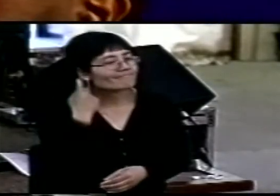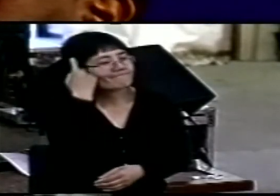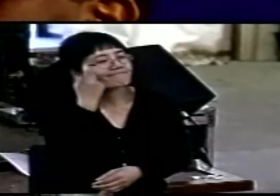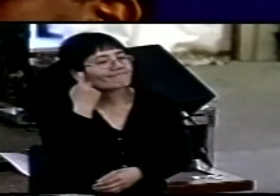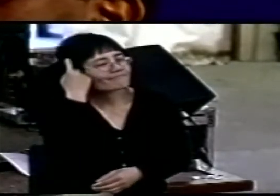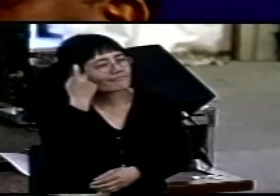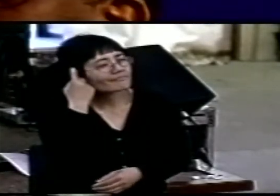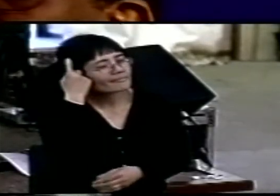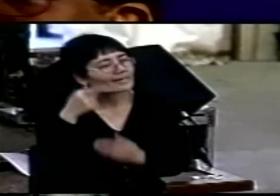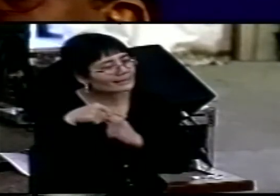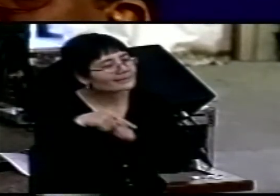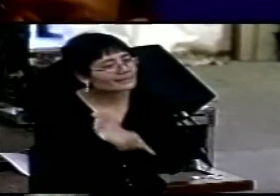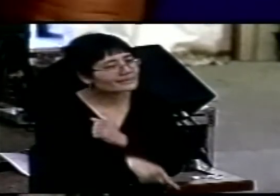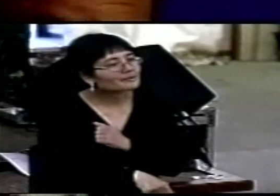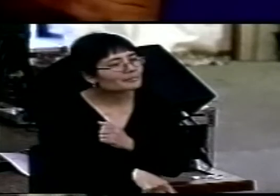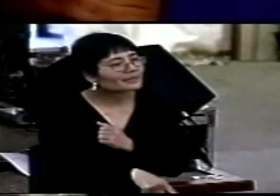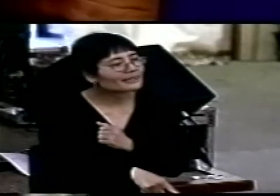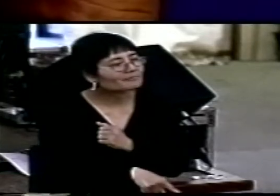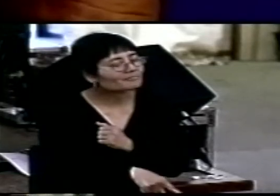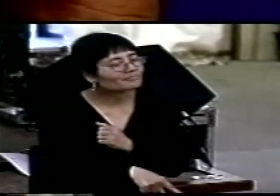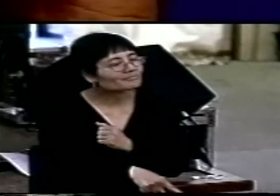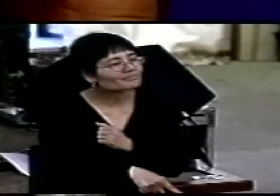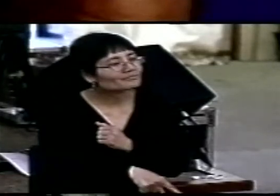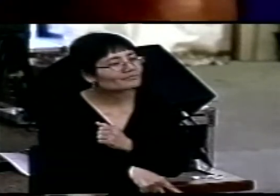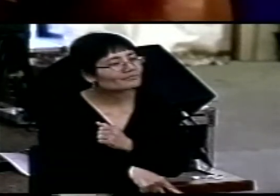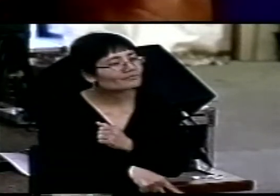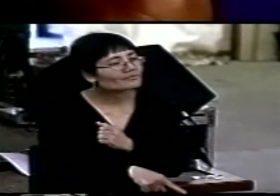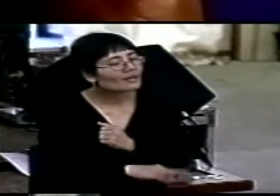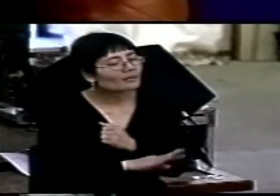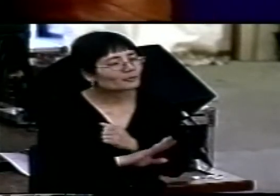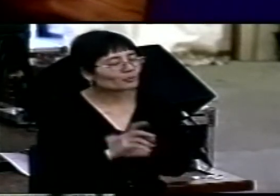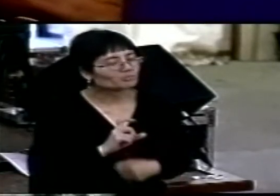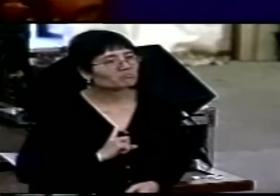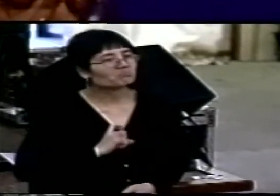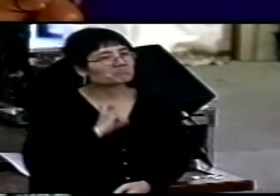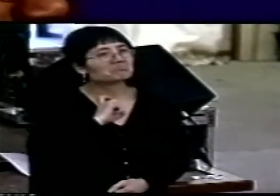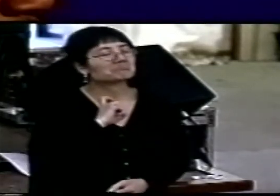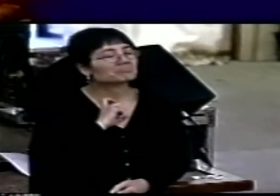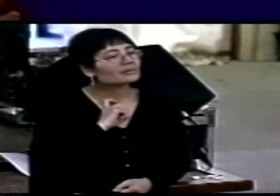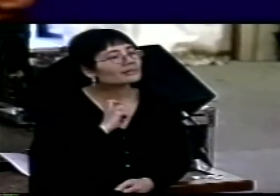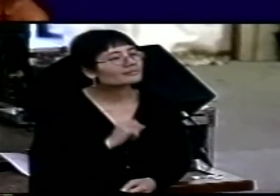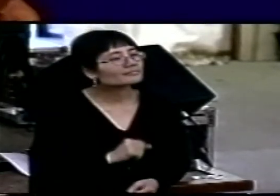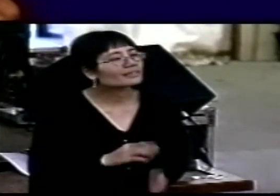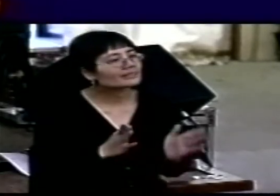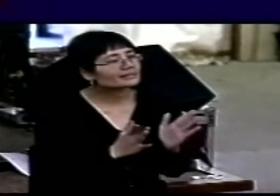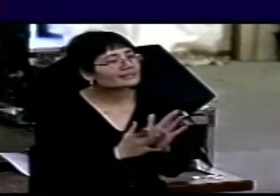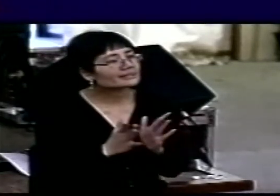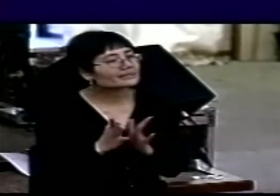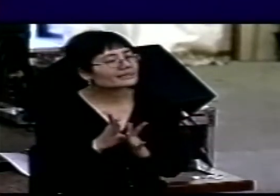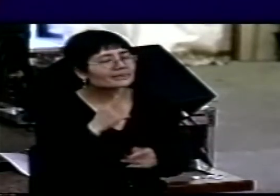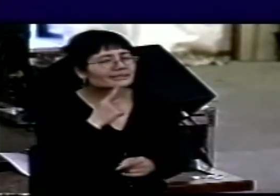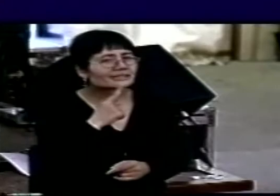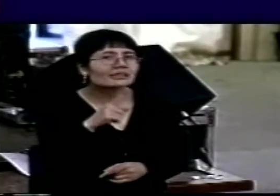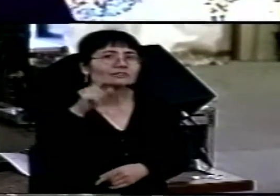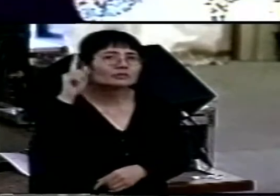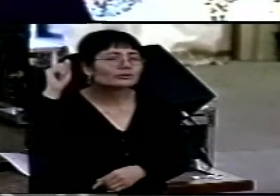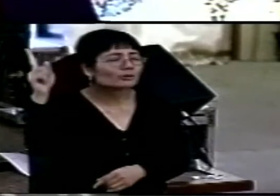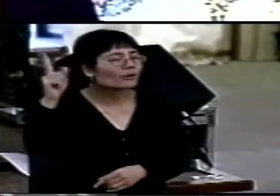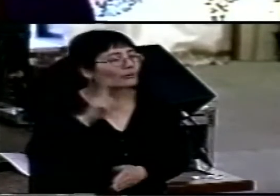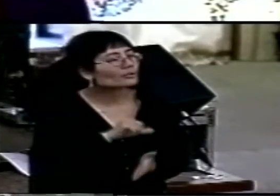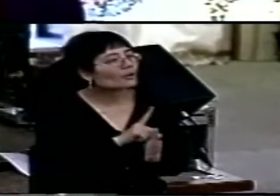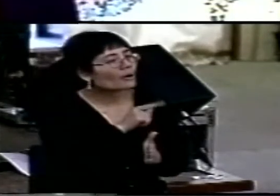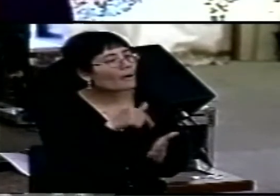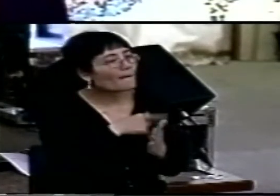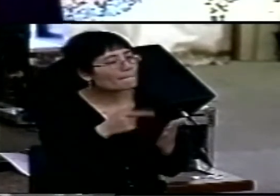they would have been quite nonplussed by some of the things Jesus was saying to God about